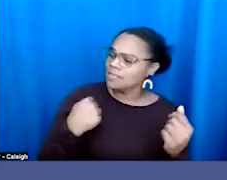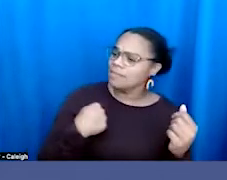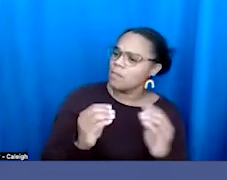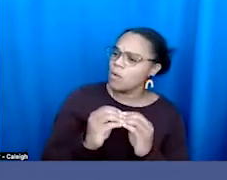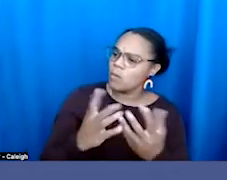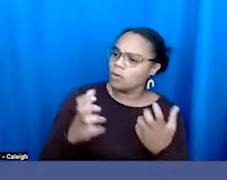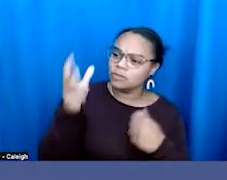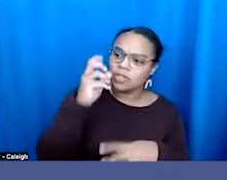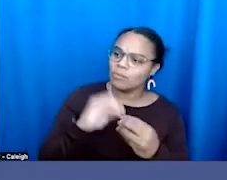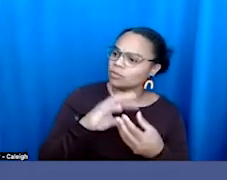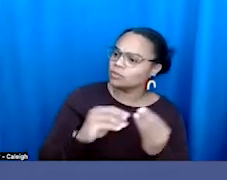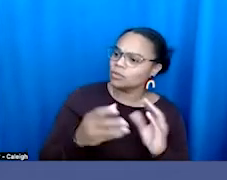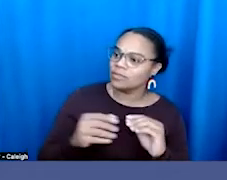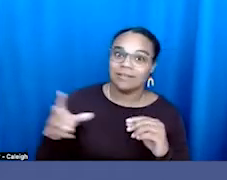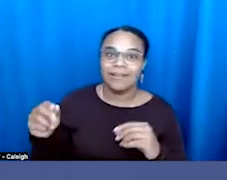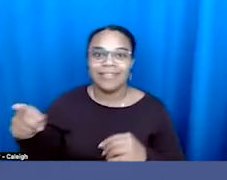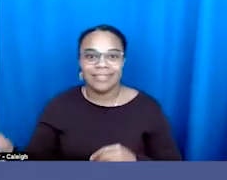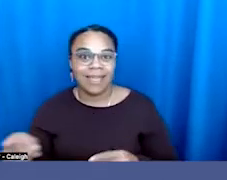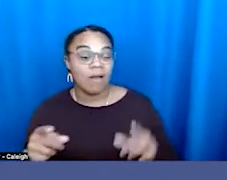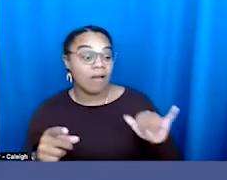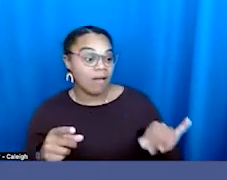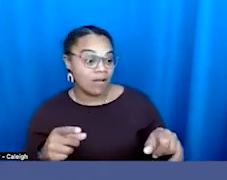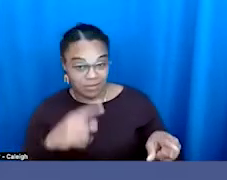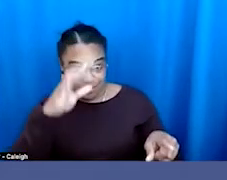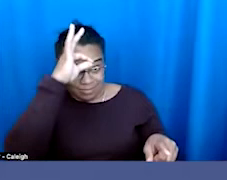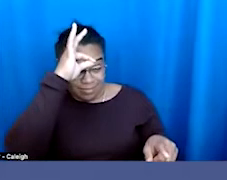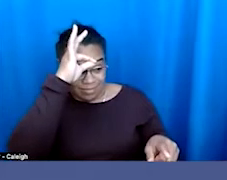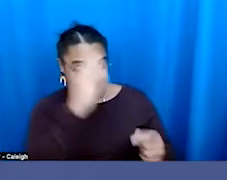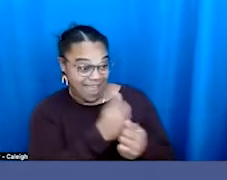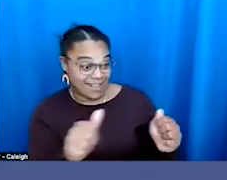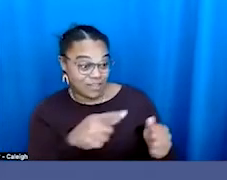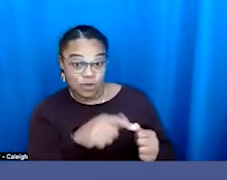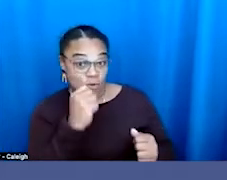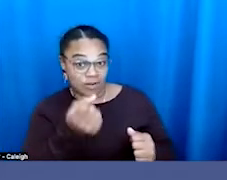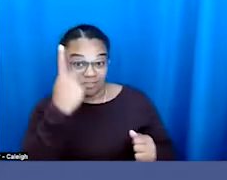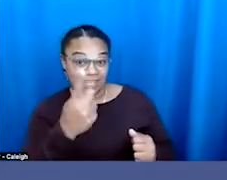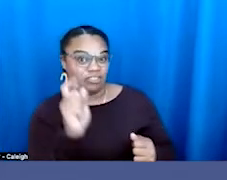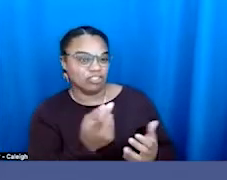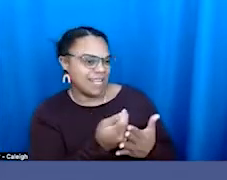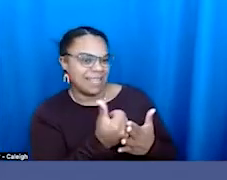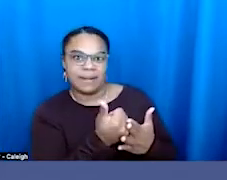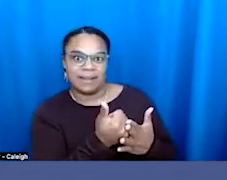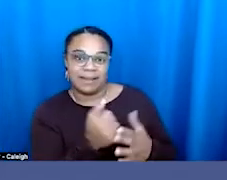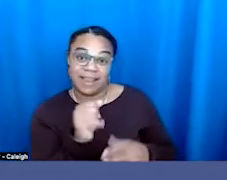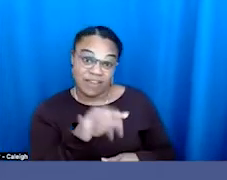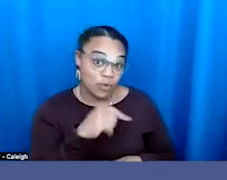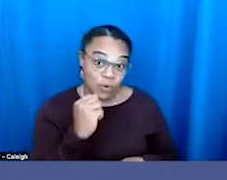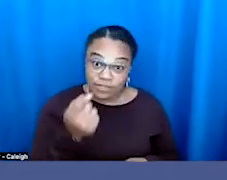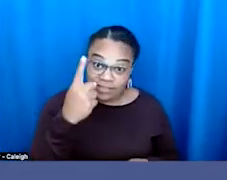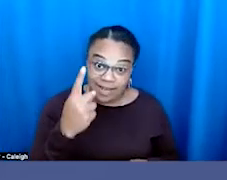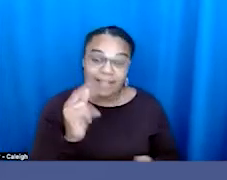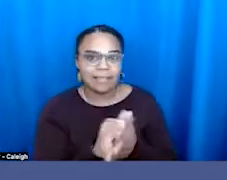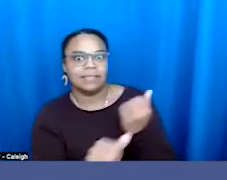They're saying, in your ignorance, eliminate anything you don't understand. Anything you don't understand is dangerous. And so in